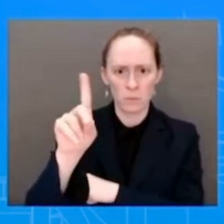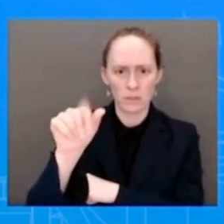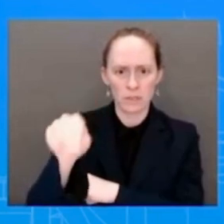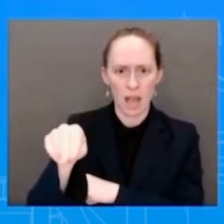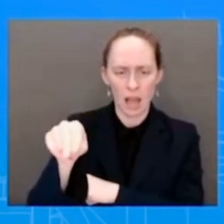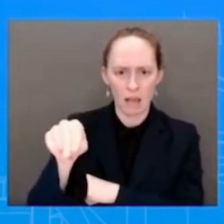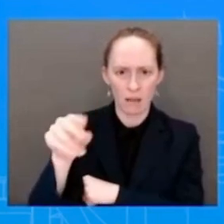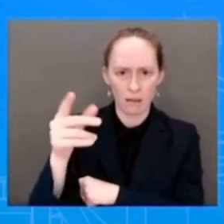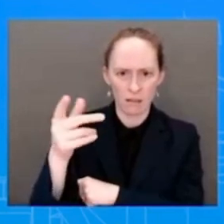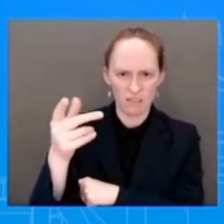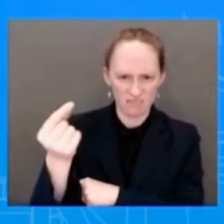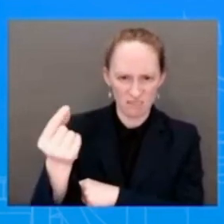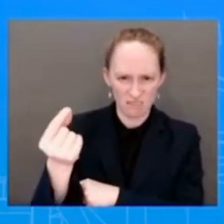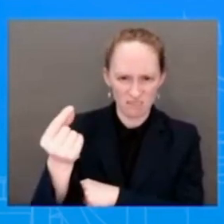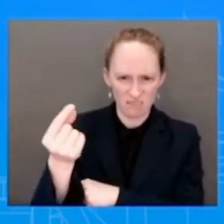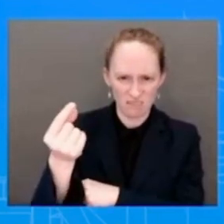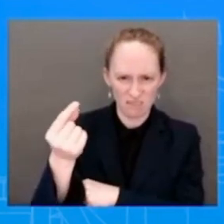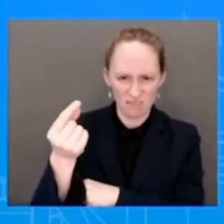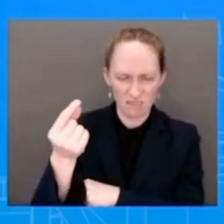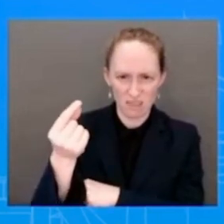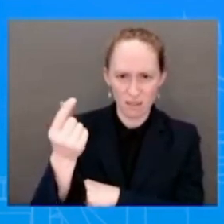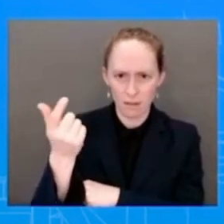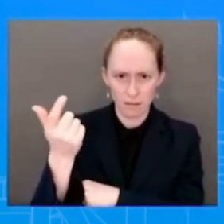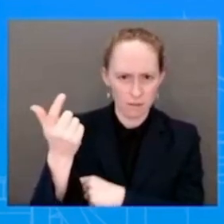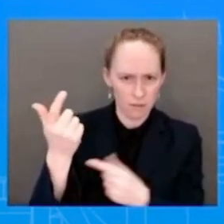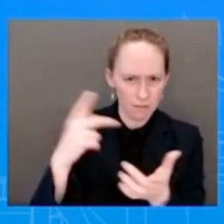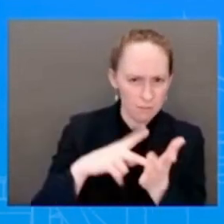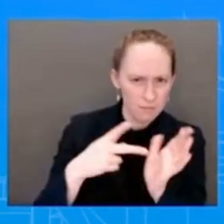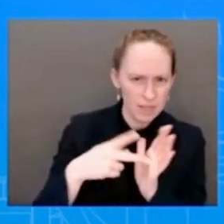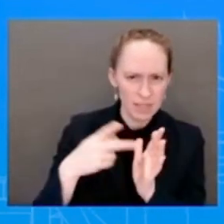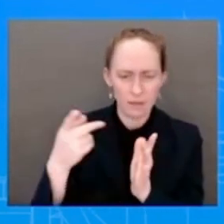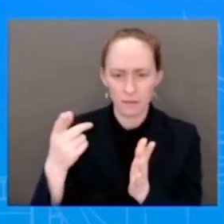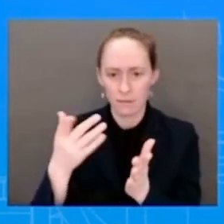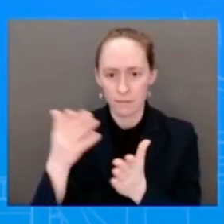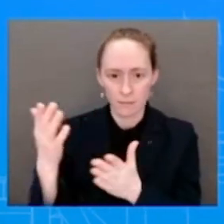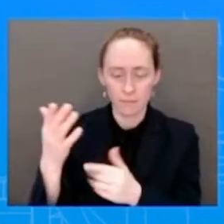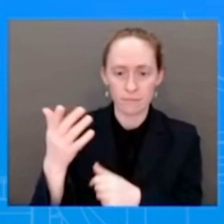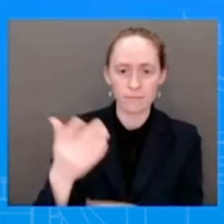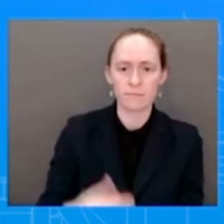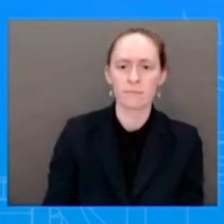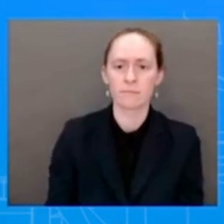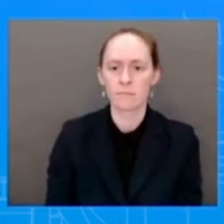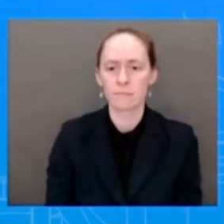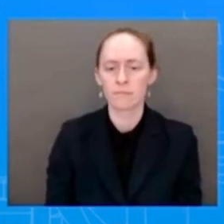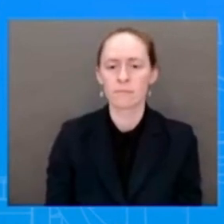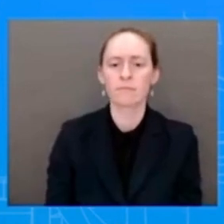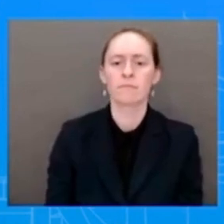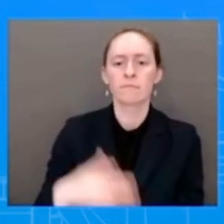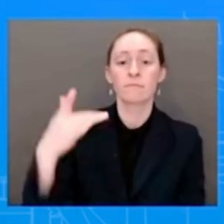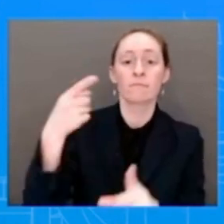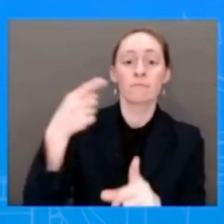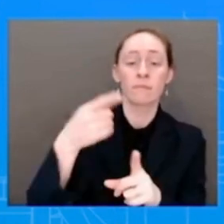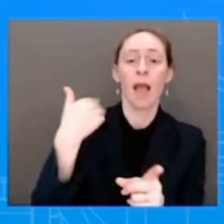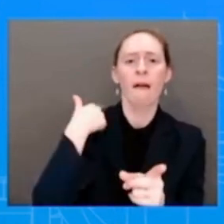have been these types of meetings that we are always supportive of all efforts to broaden Israel's